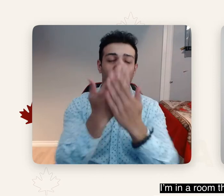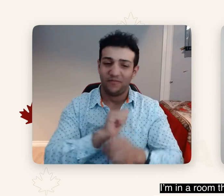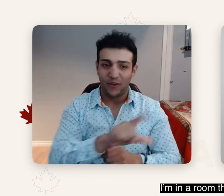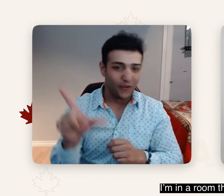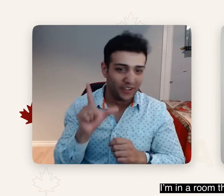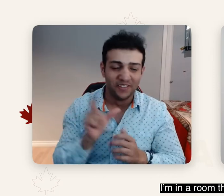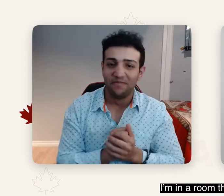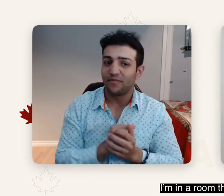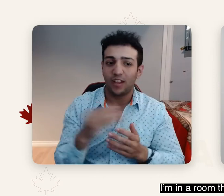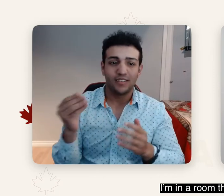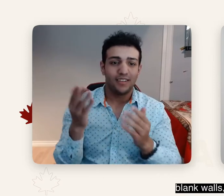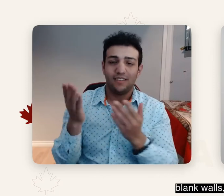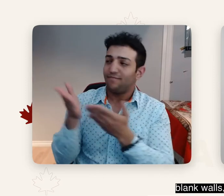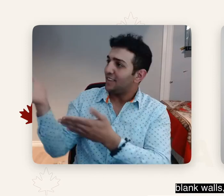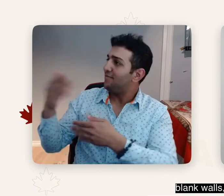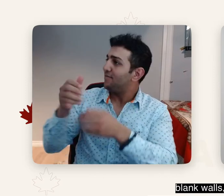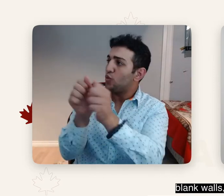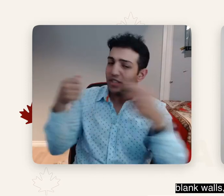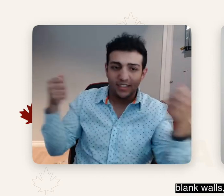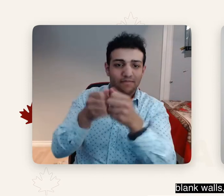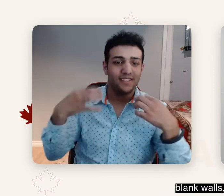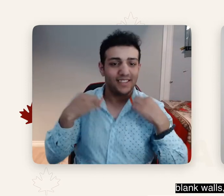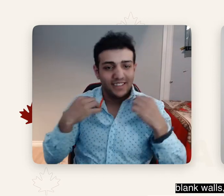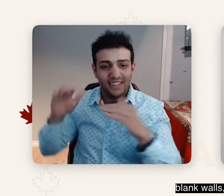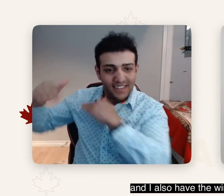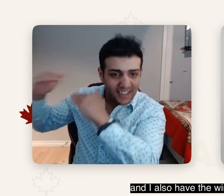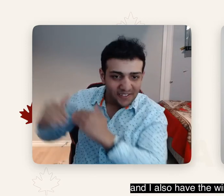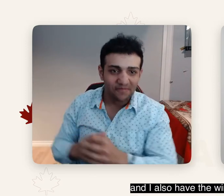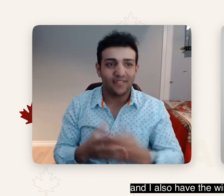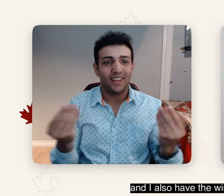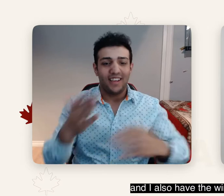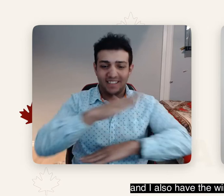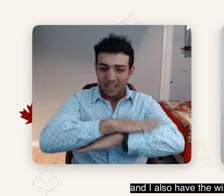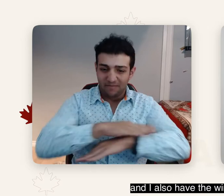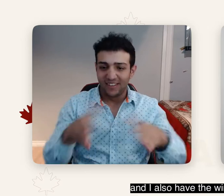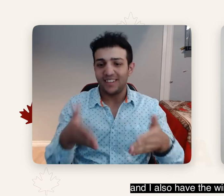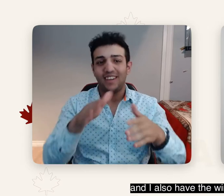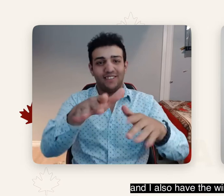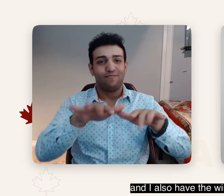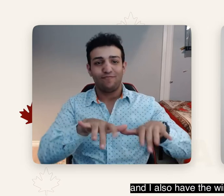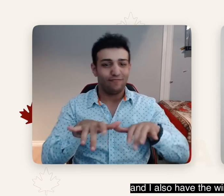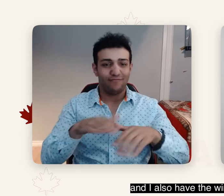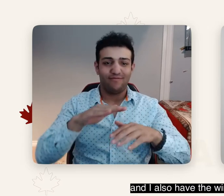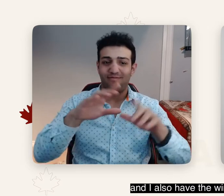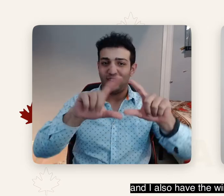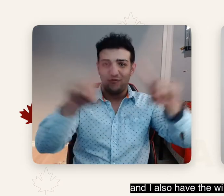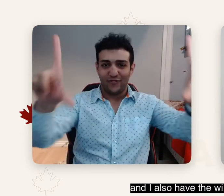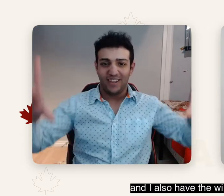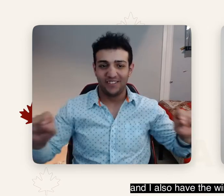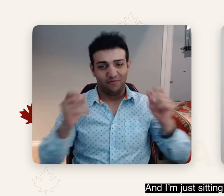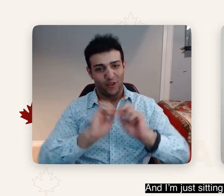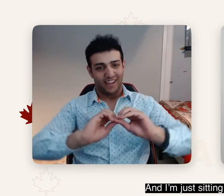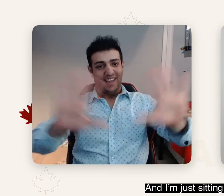white or beige, blank walls. You can't see a whole lot. And I also have the window open to moderate the temperature.